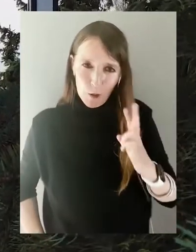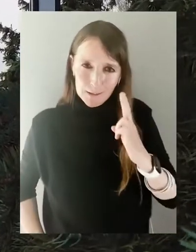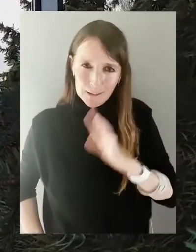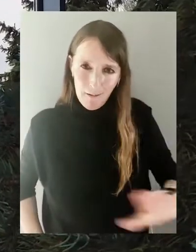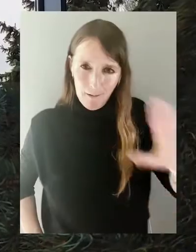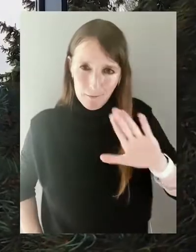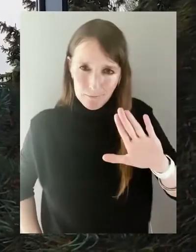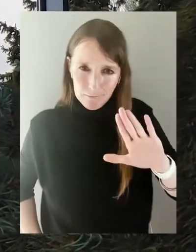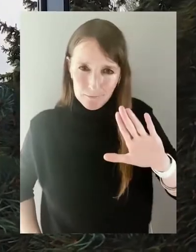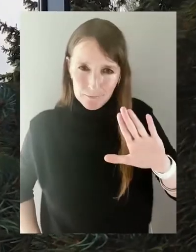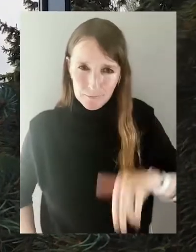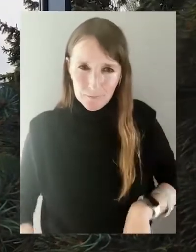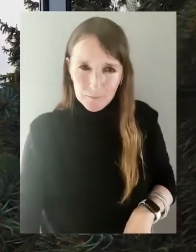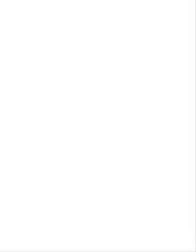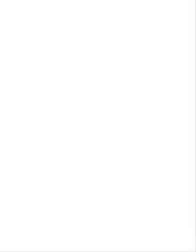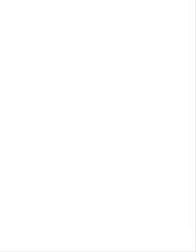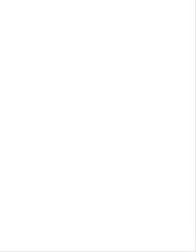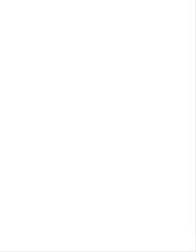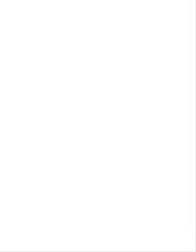Kyrgyzstan!